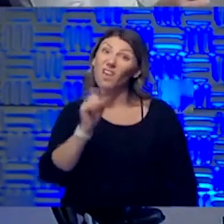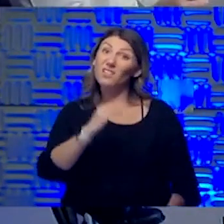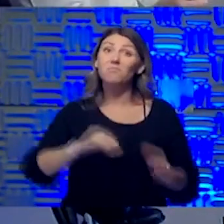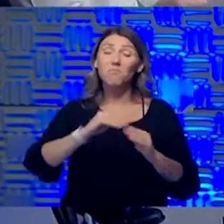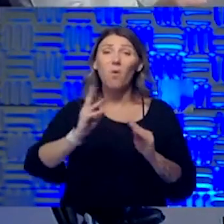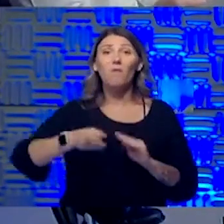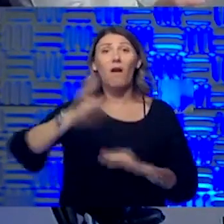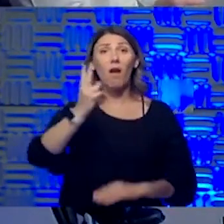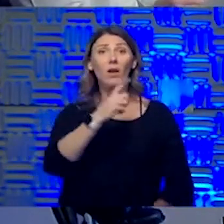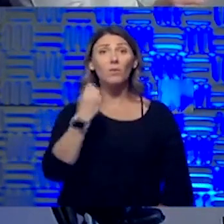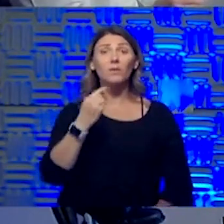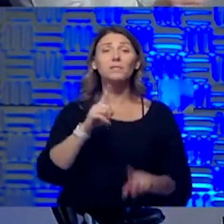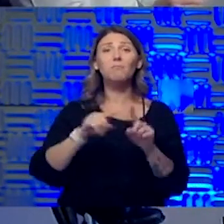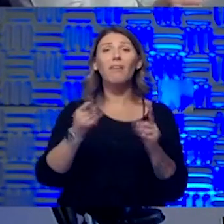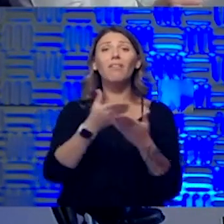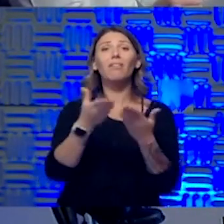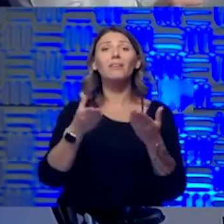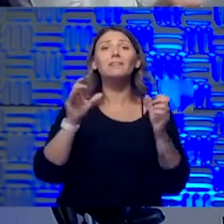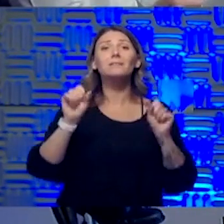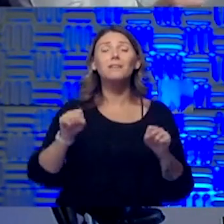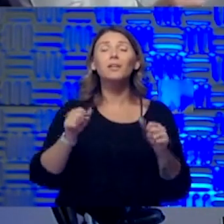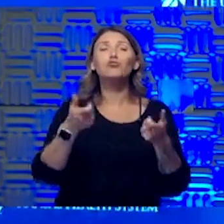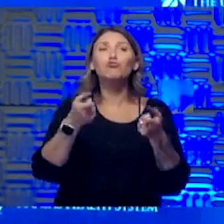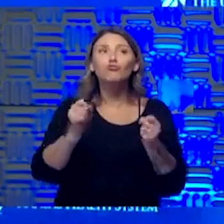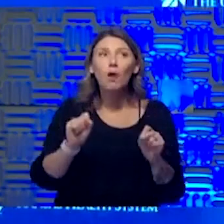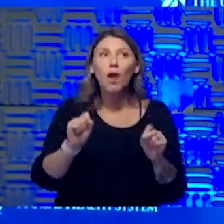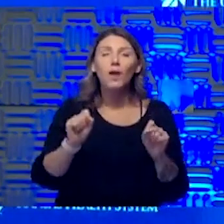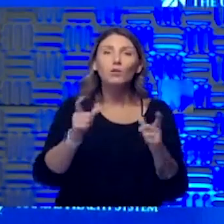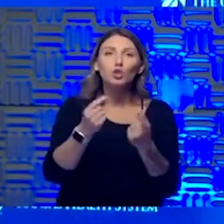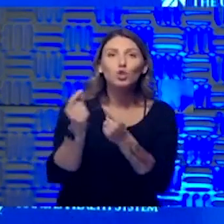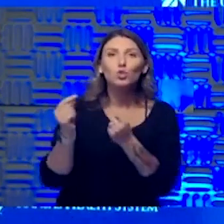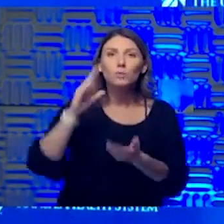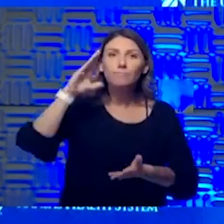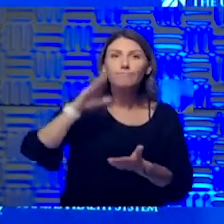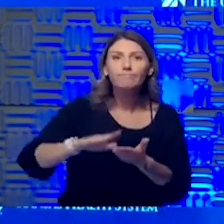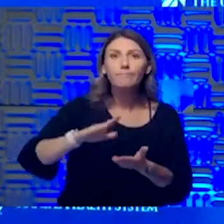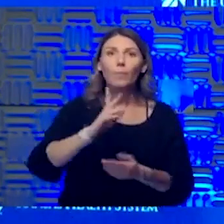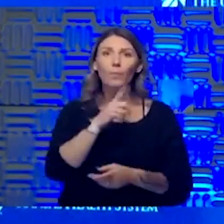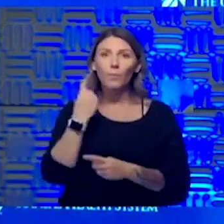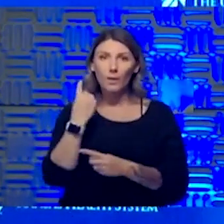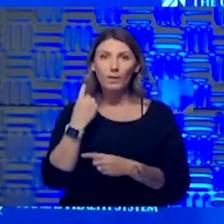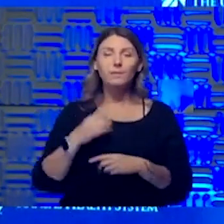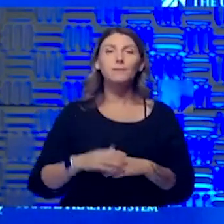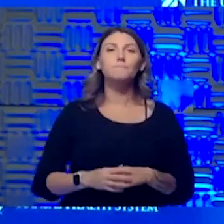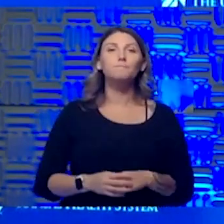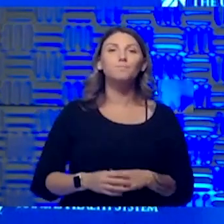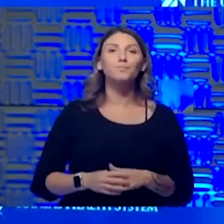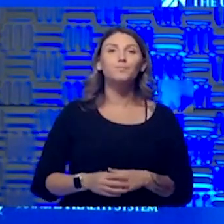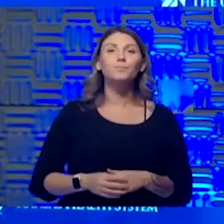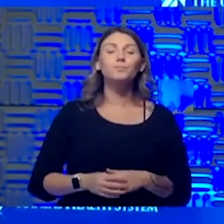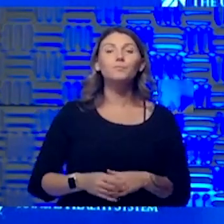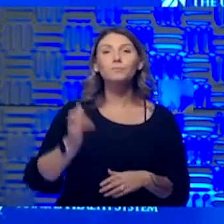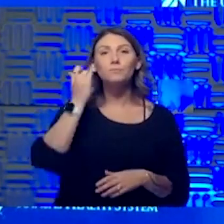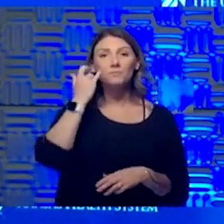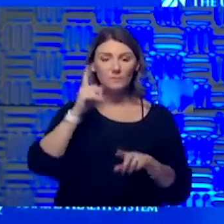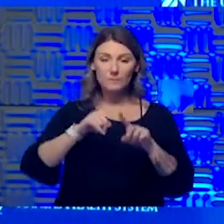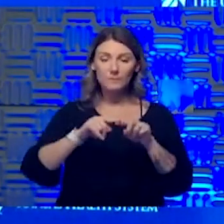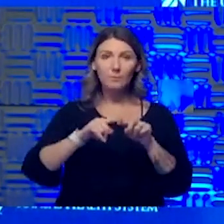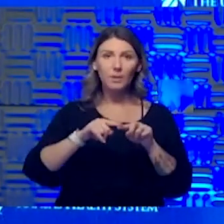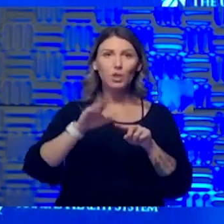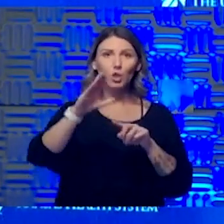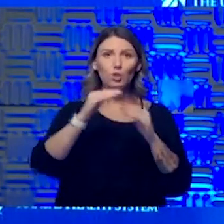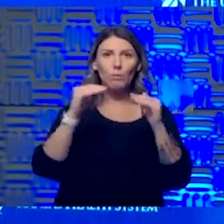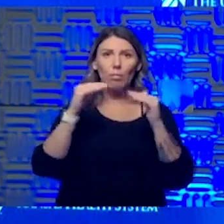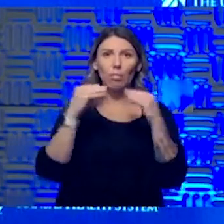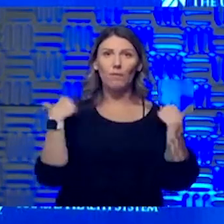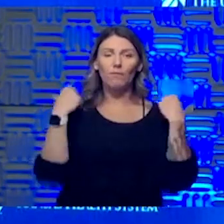but there are things you can try to do to mitigate that risk. And, and the, the, the, if you're depending on what your level of health is,